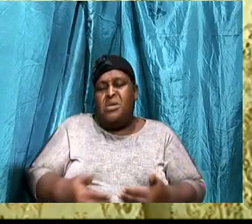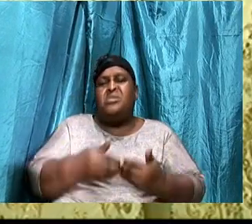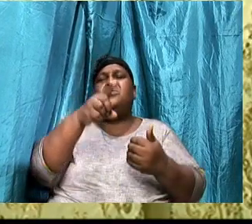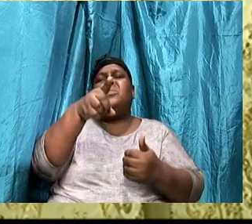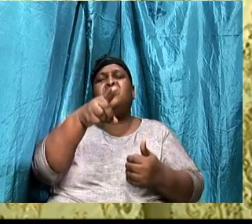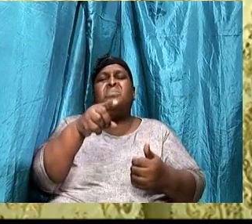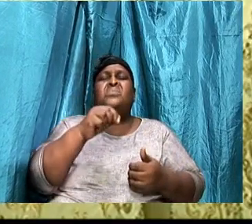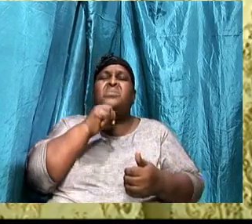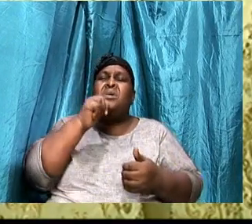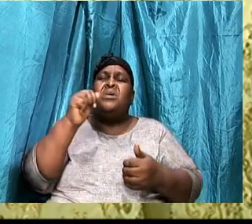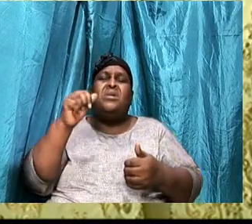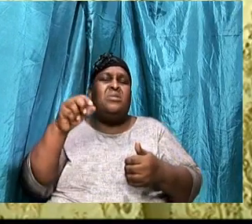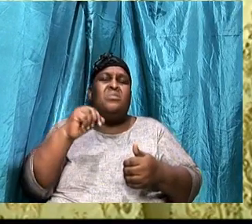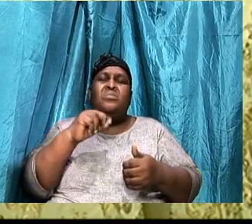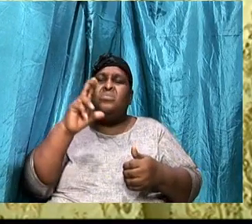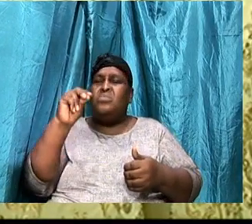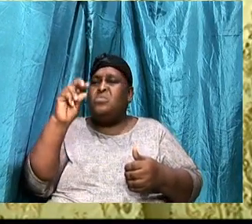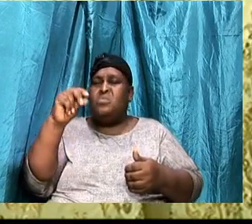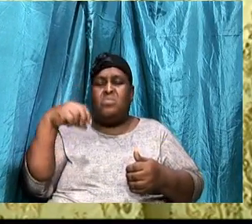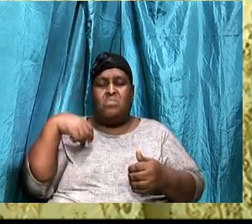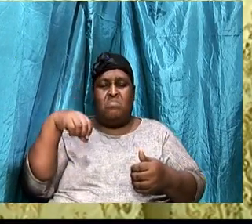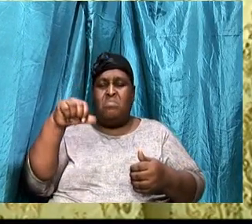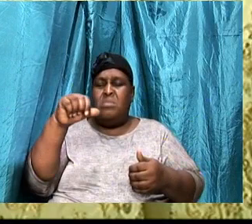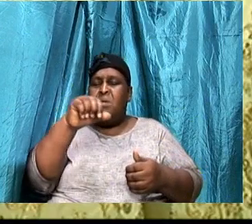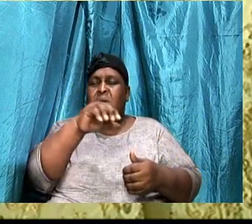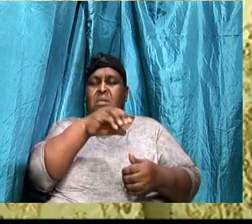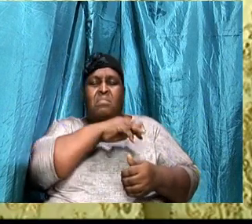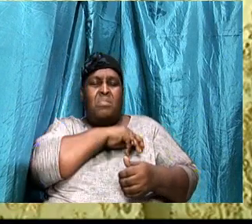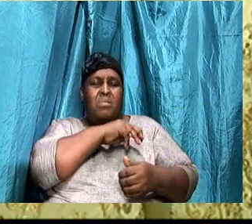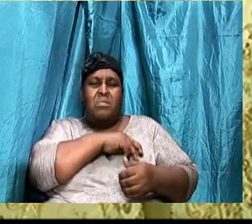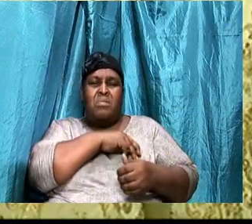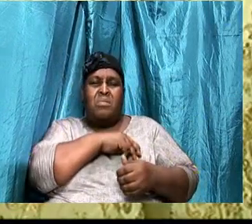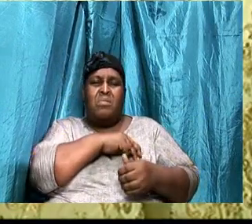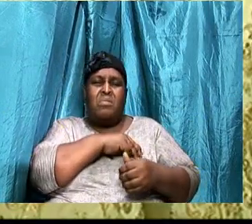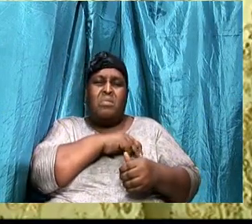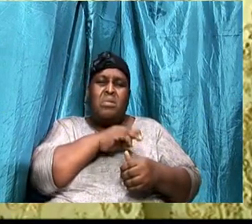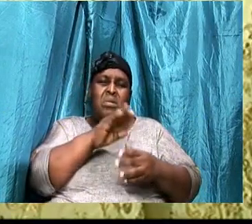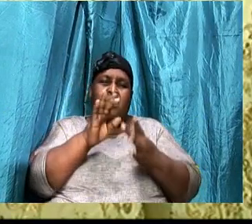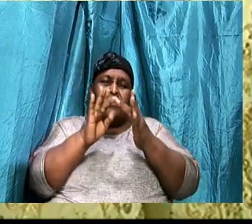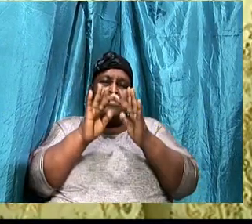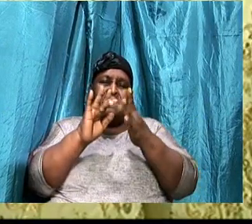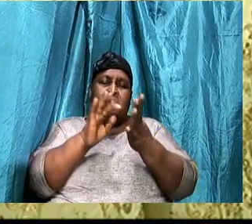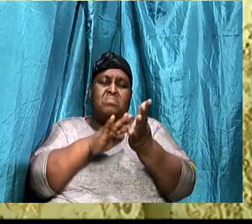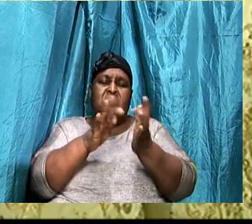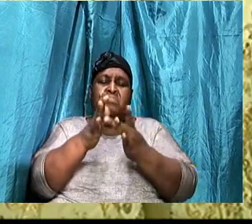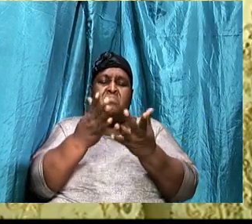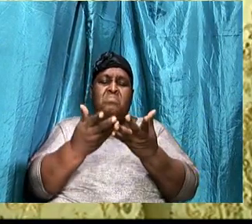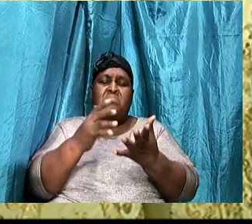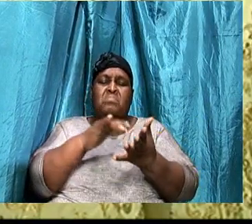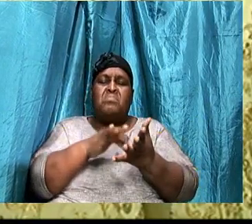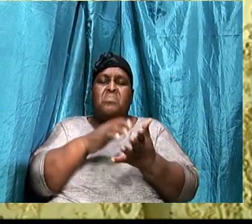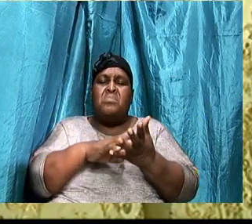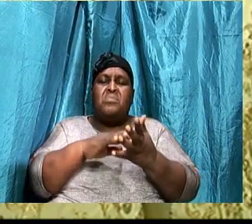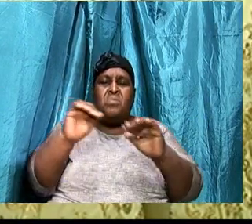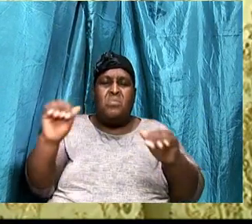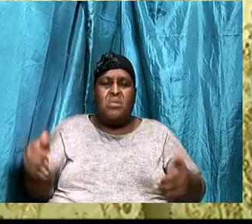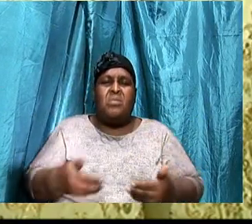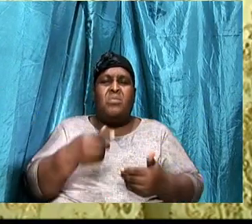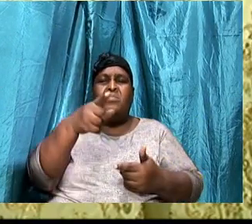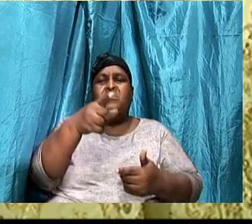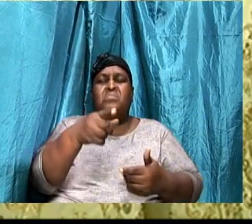tuning in to Bible study, we welcome you. You know, there is a word for you. And we